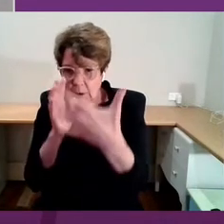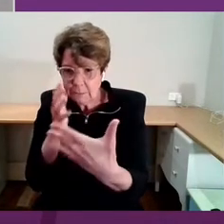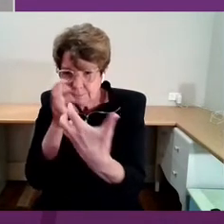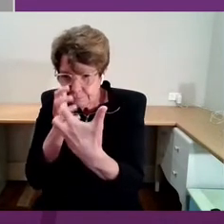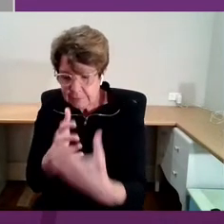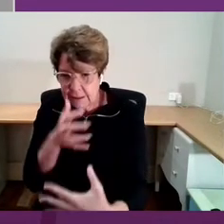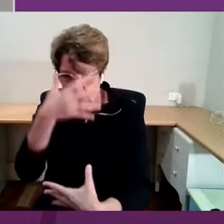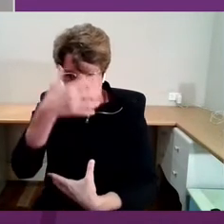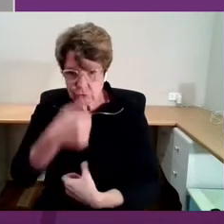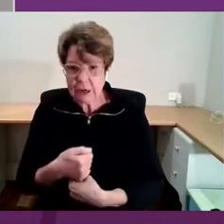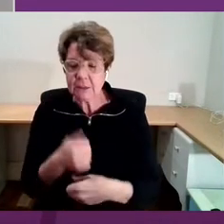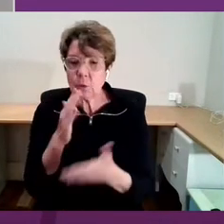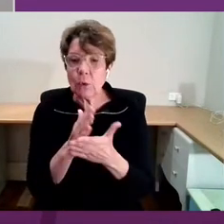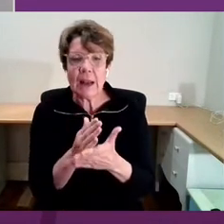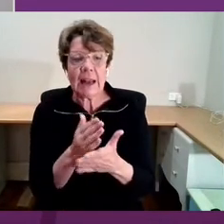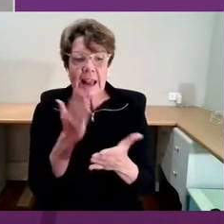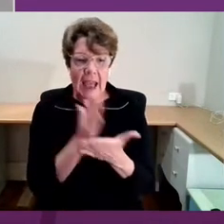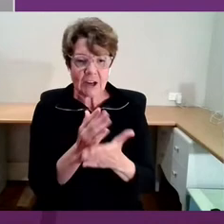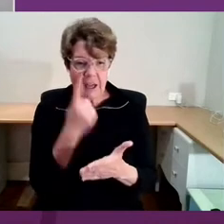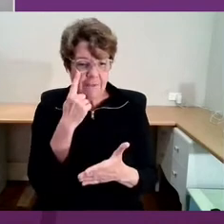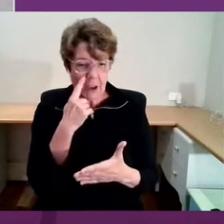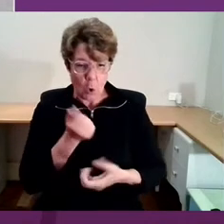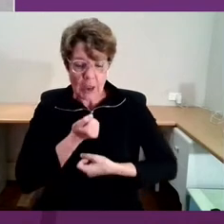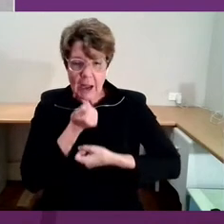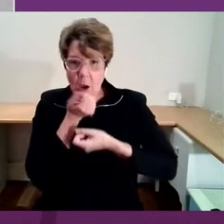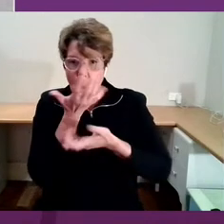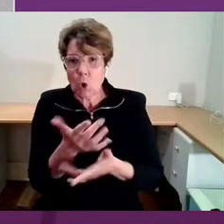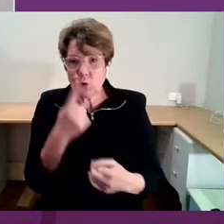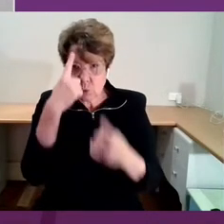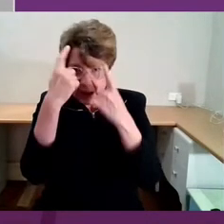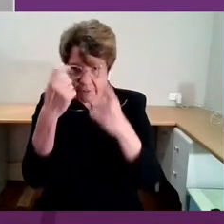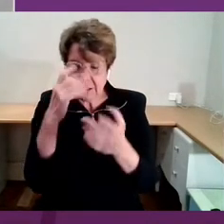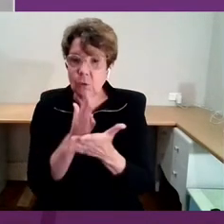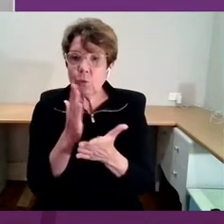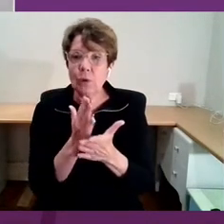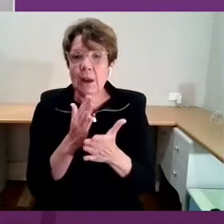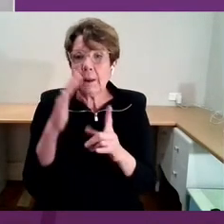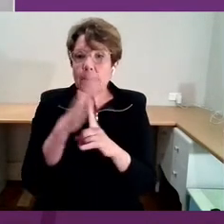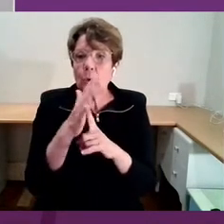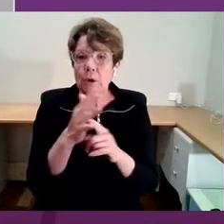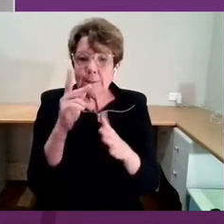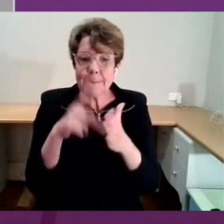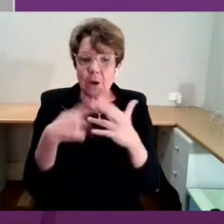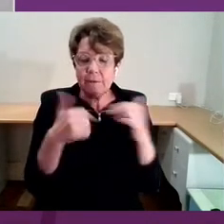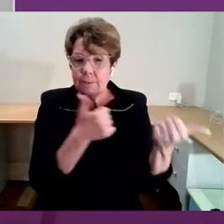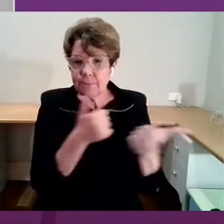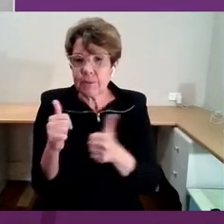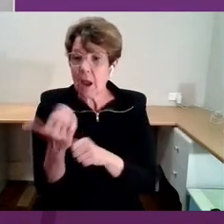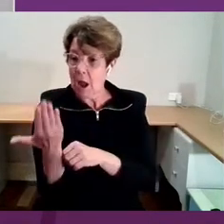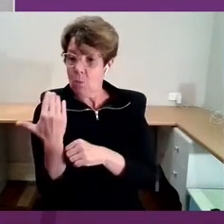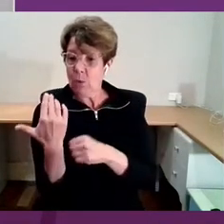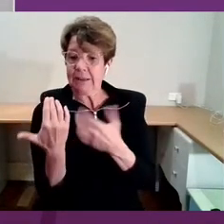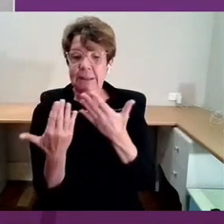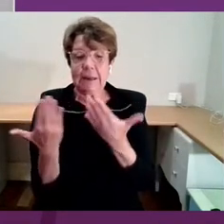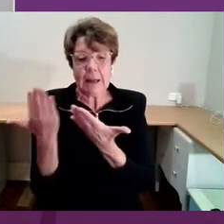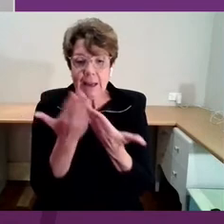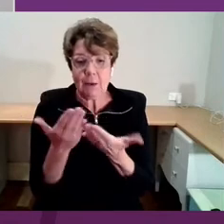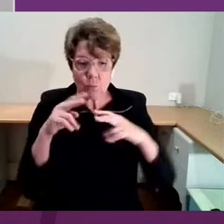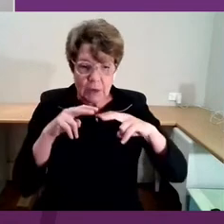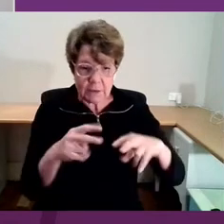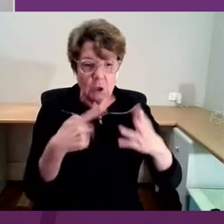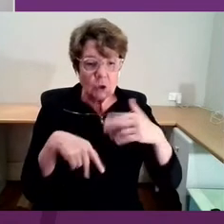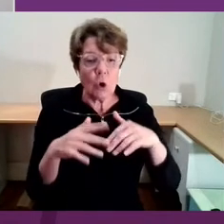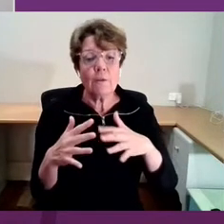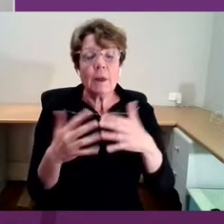creativity is an important part of our wellbeing. A recent study by the universities of Melbourne and Western Sydney found that